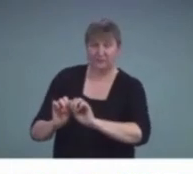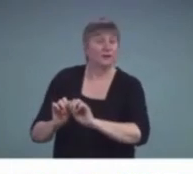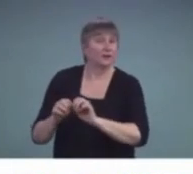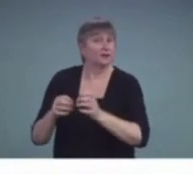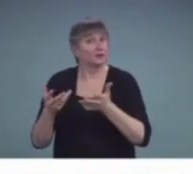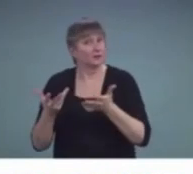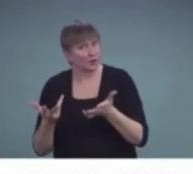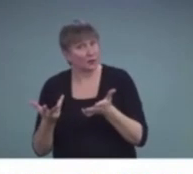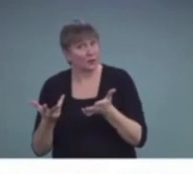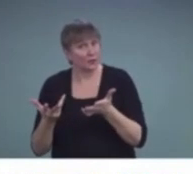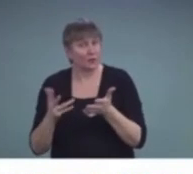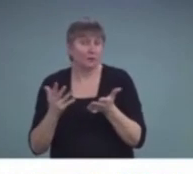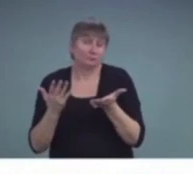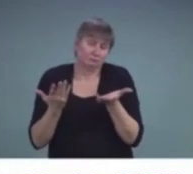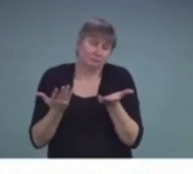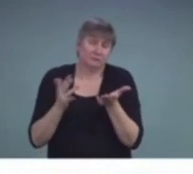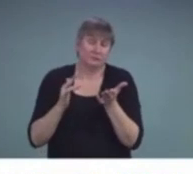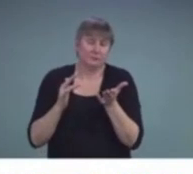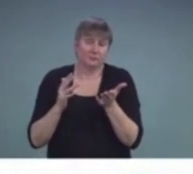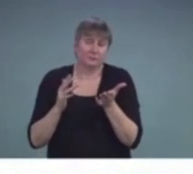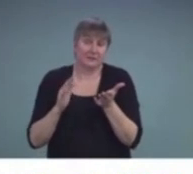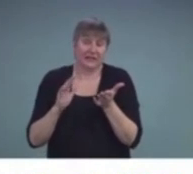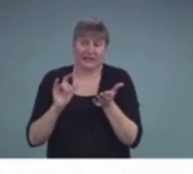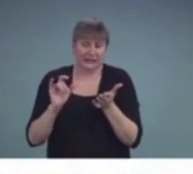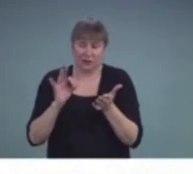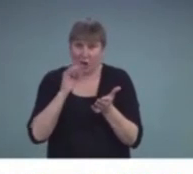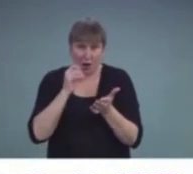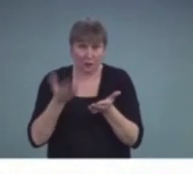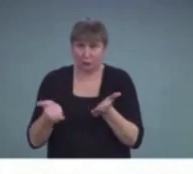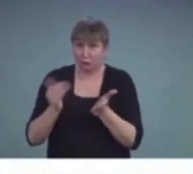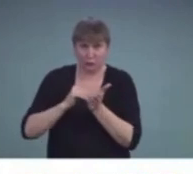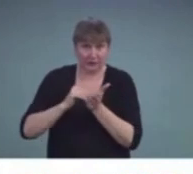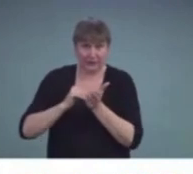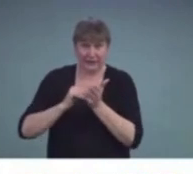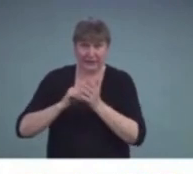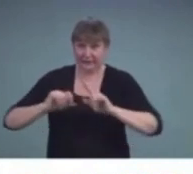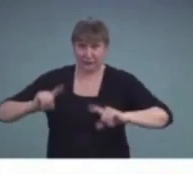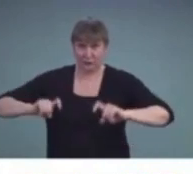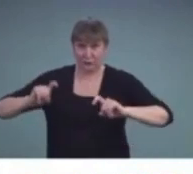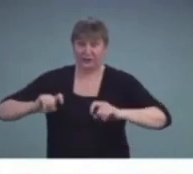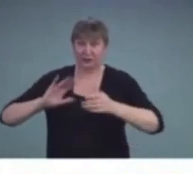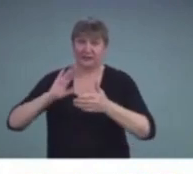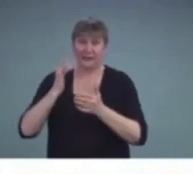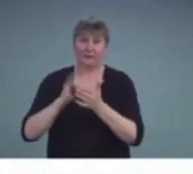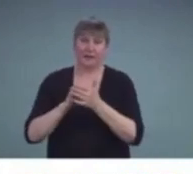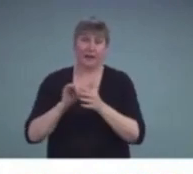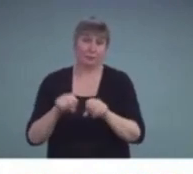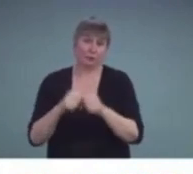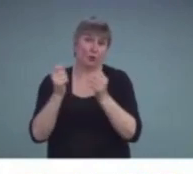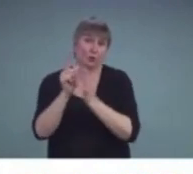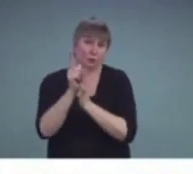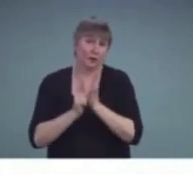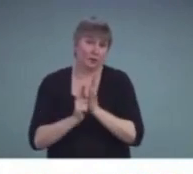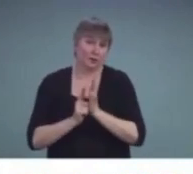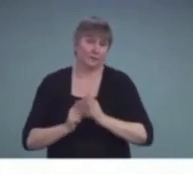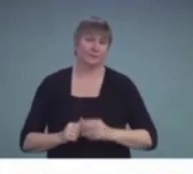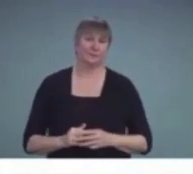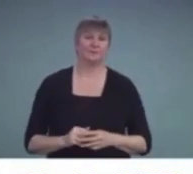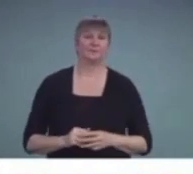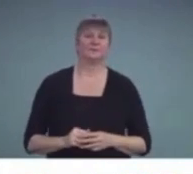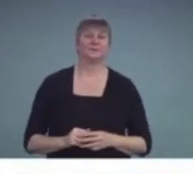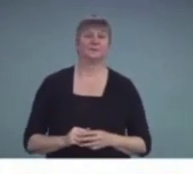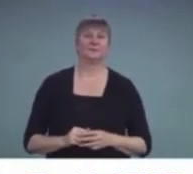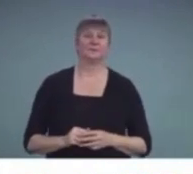be one law that was not observed. This assessment,